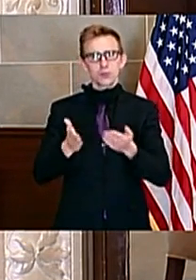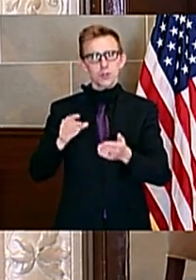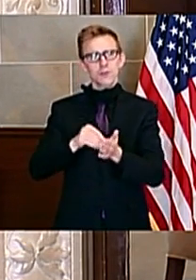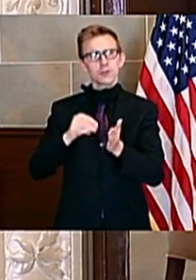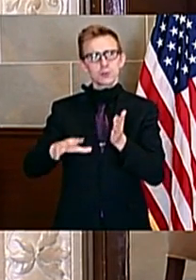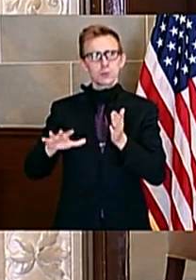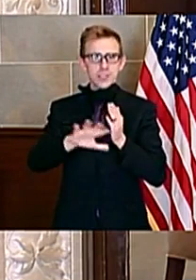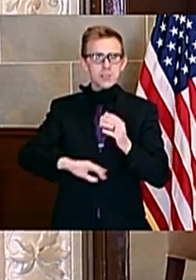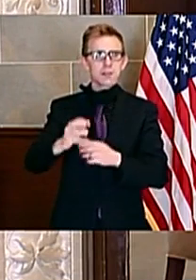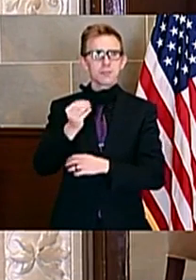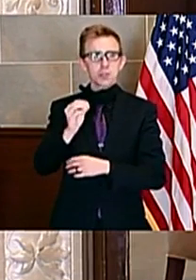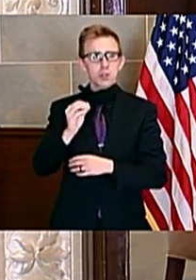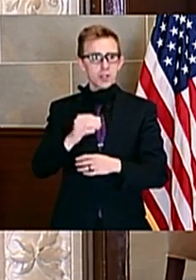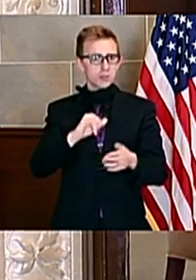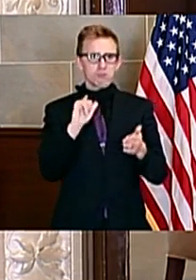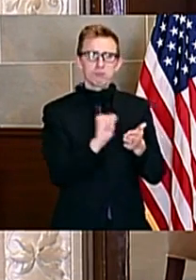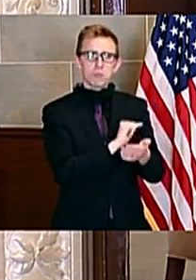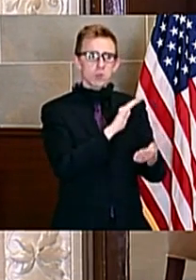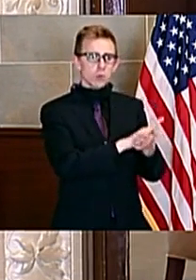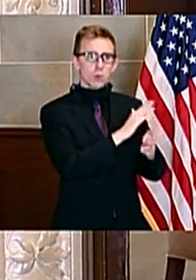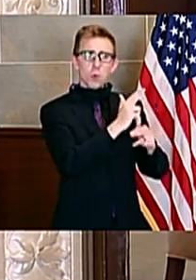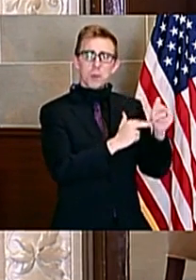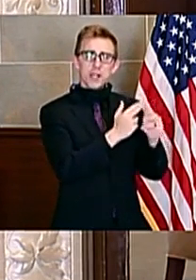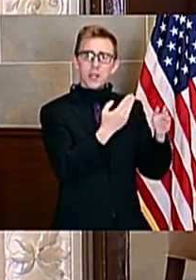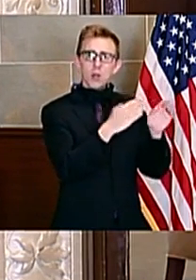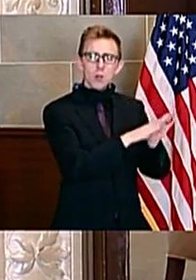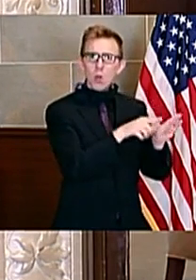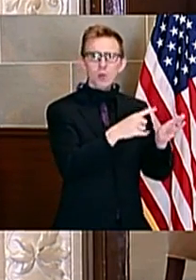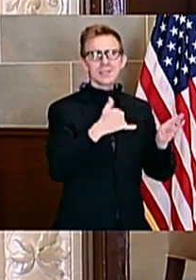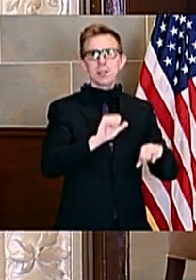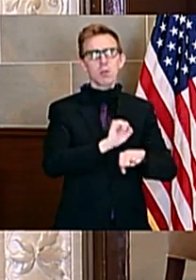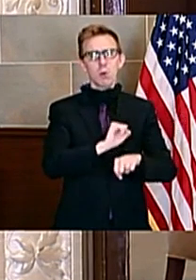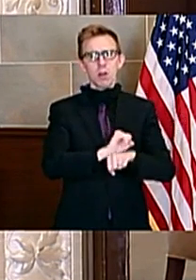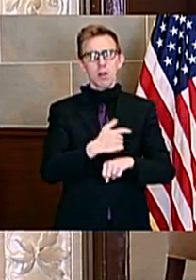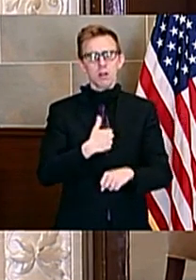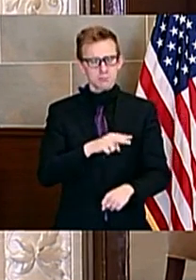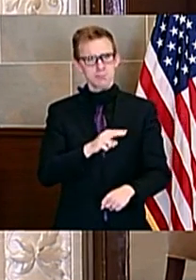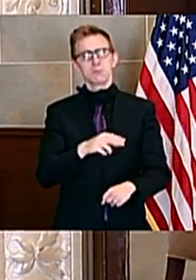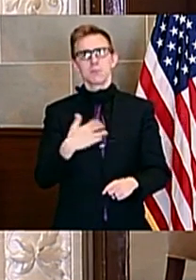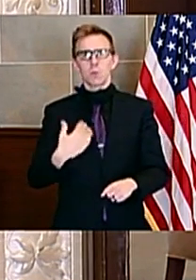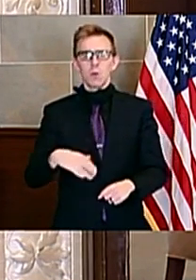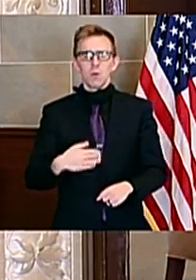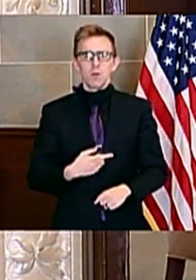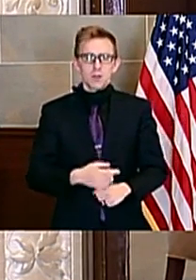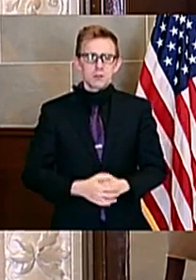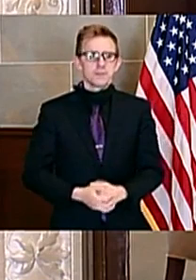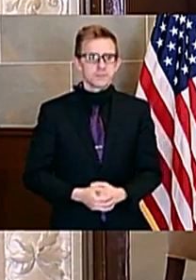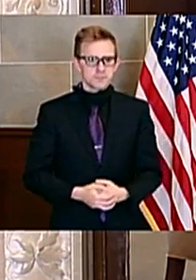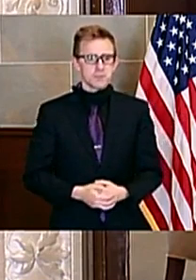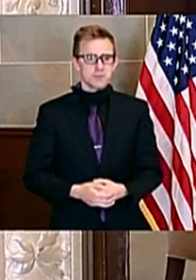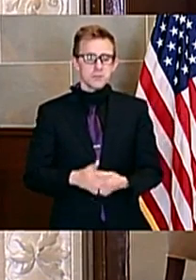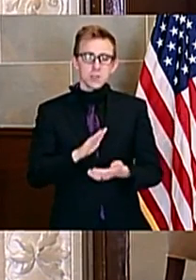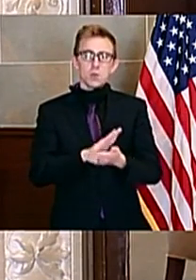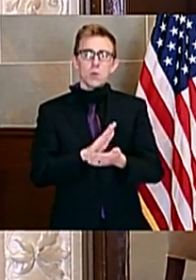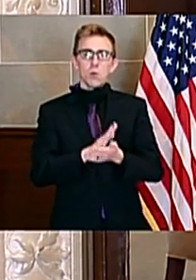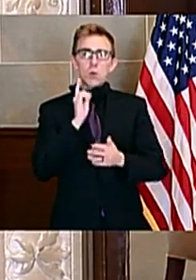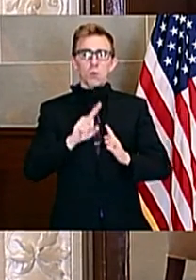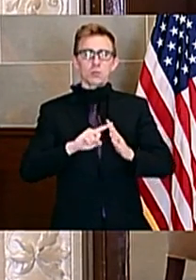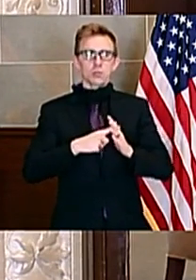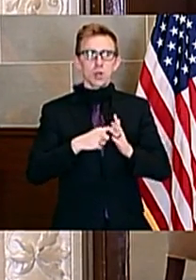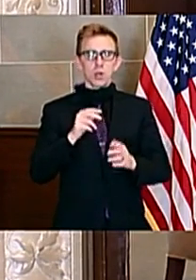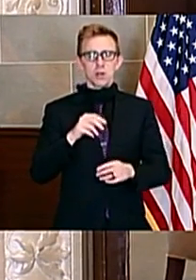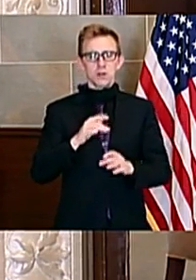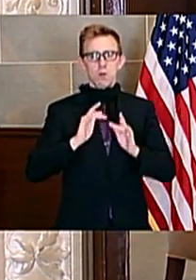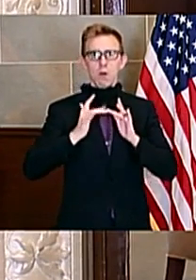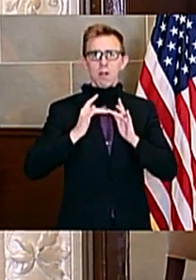school buildings remain closed through the academic school year. We will see schools begin to wrap up remote learning